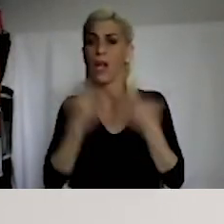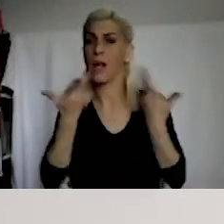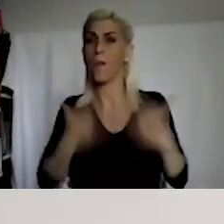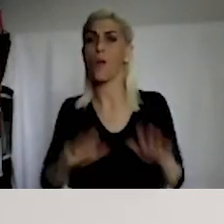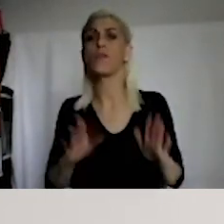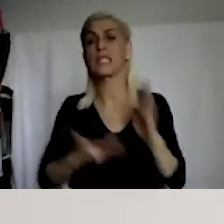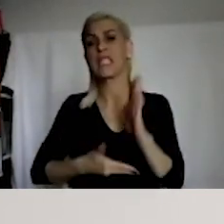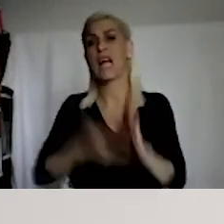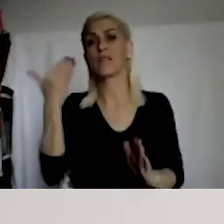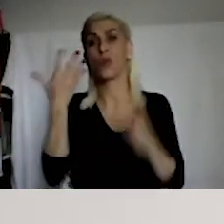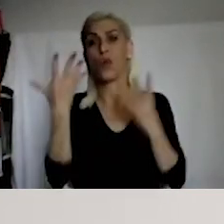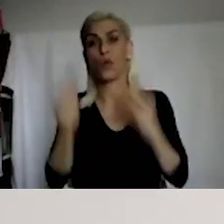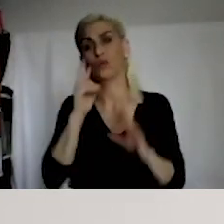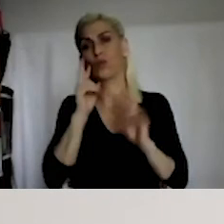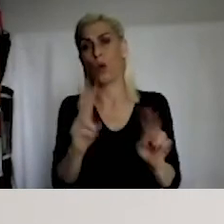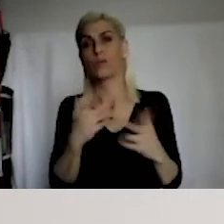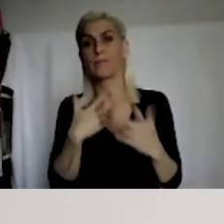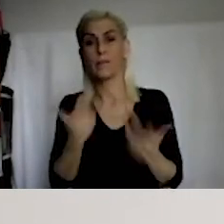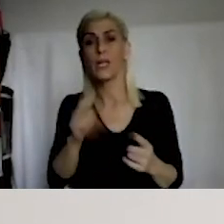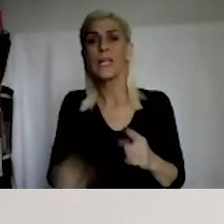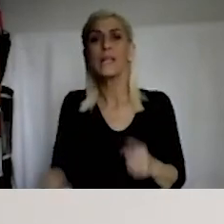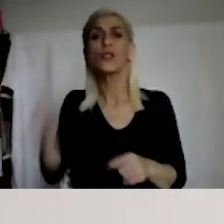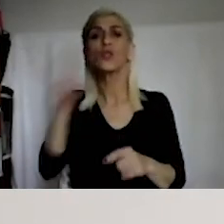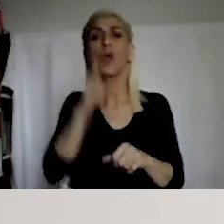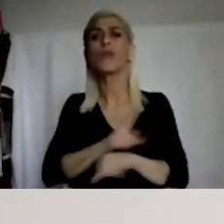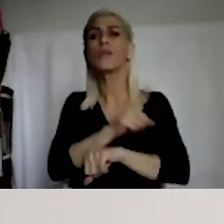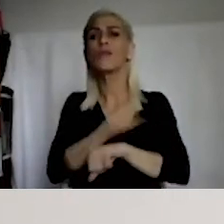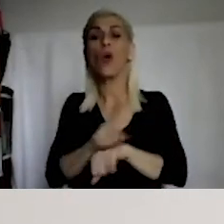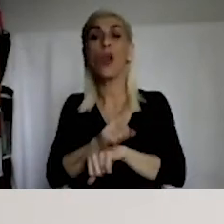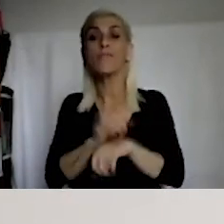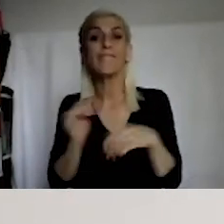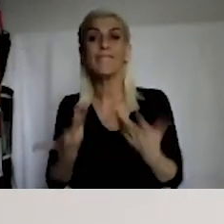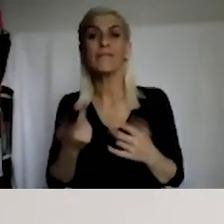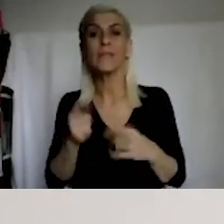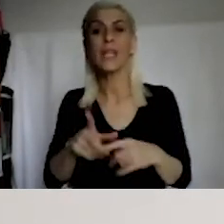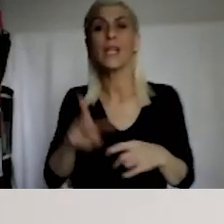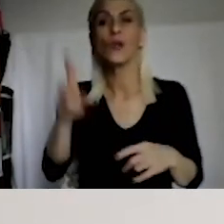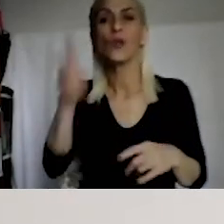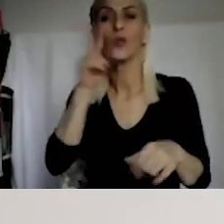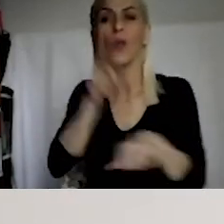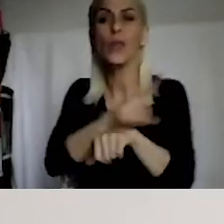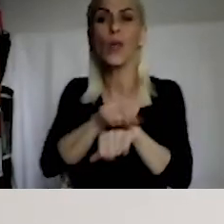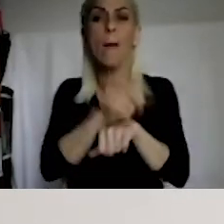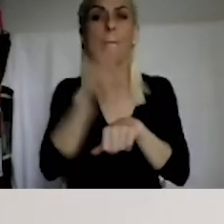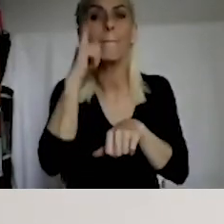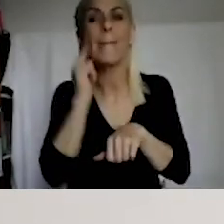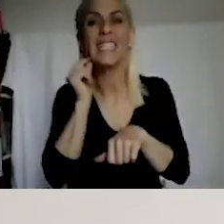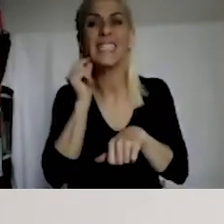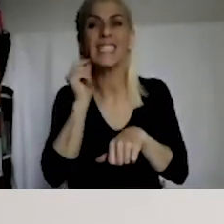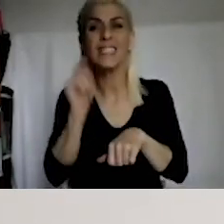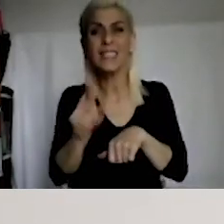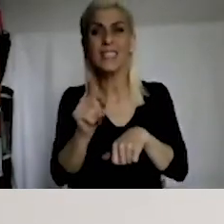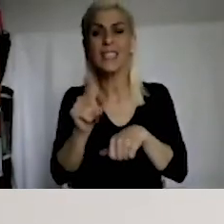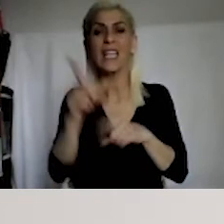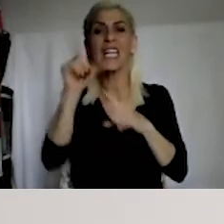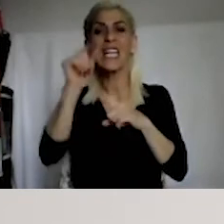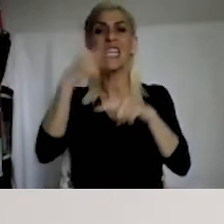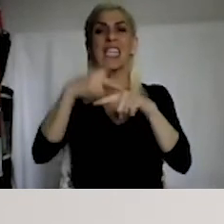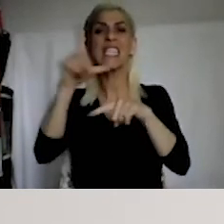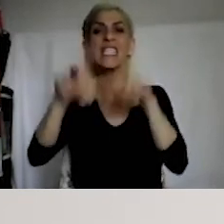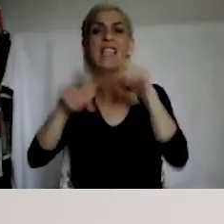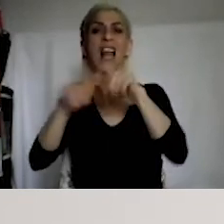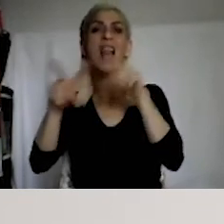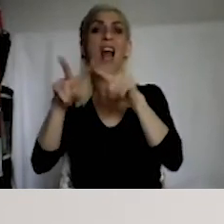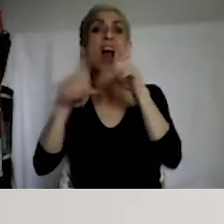So coming to the more recent period, in May, there is an island decision. This